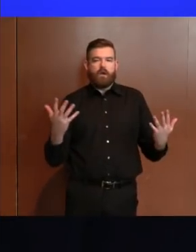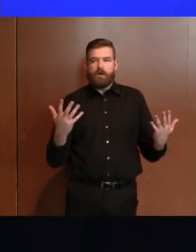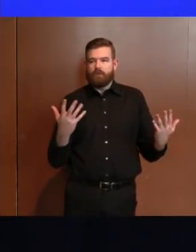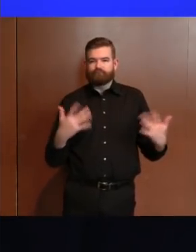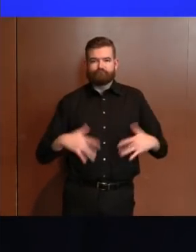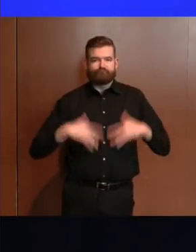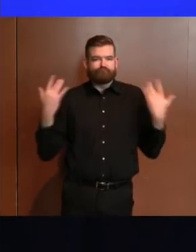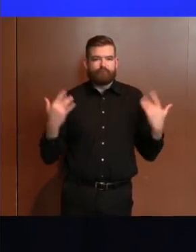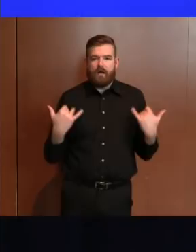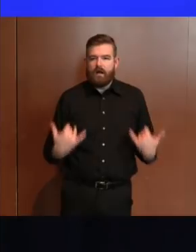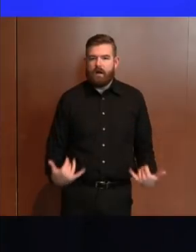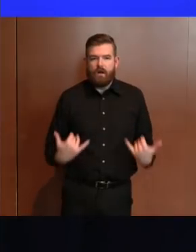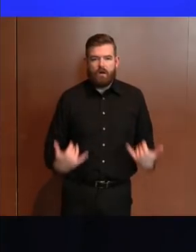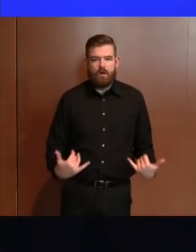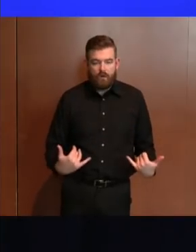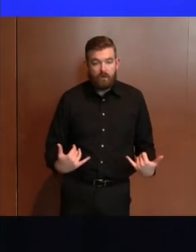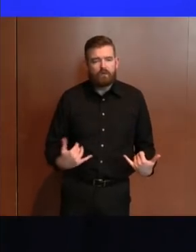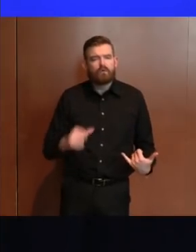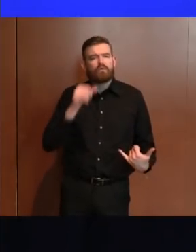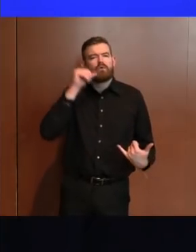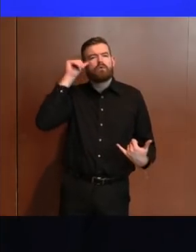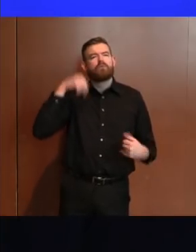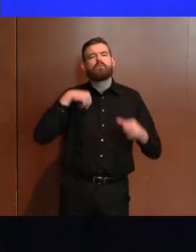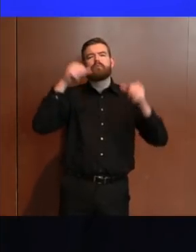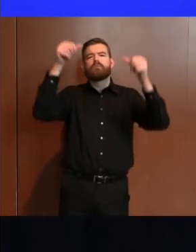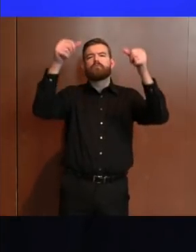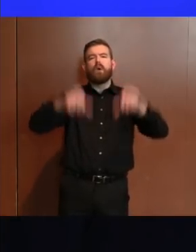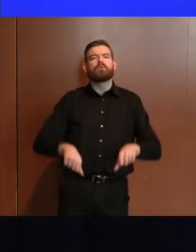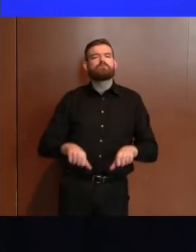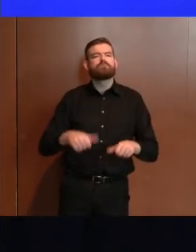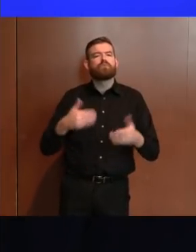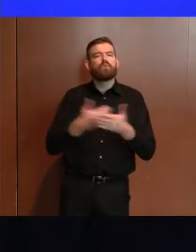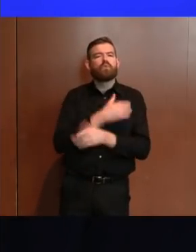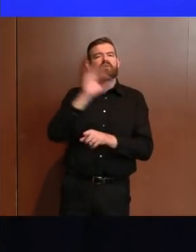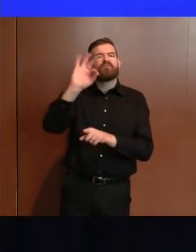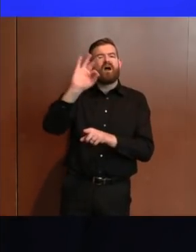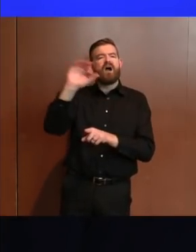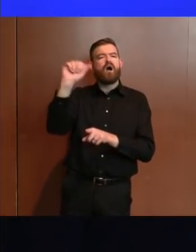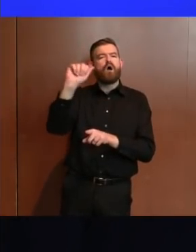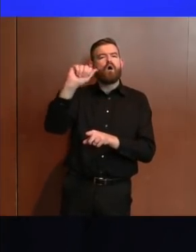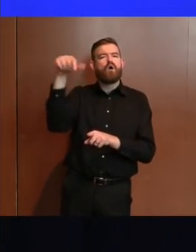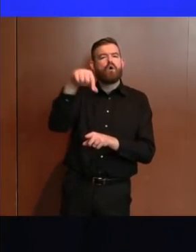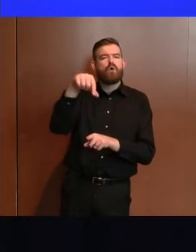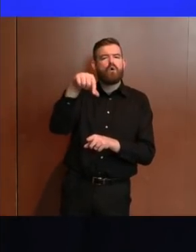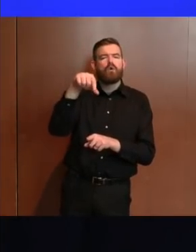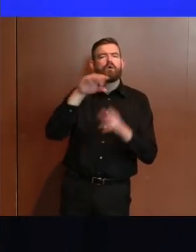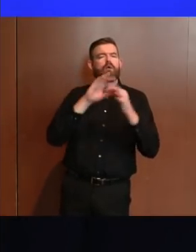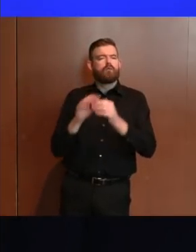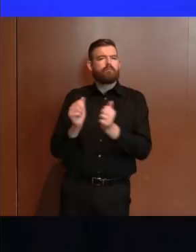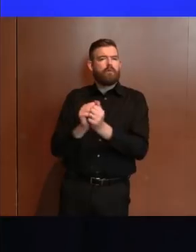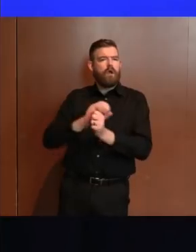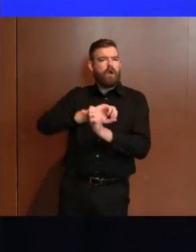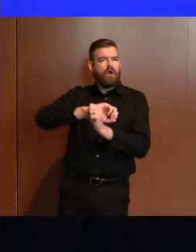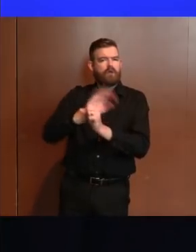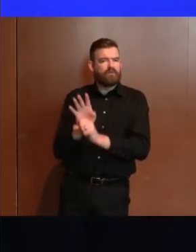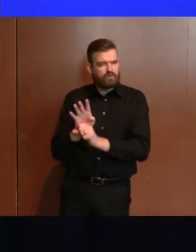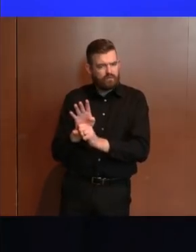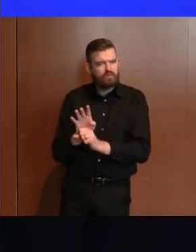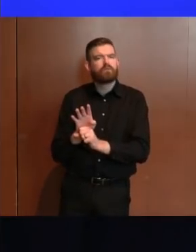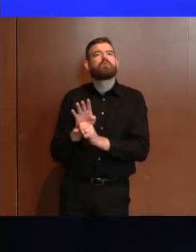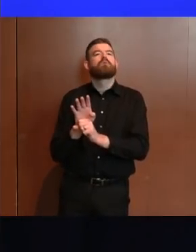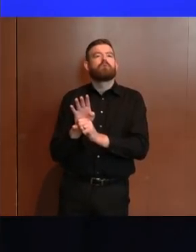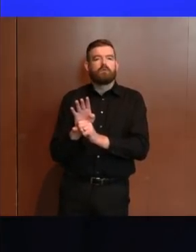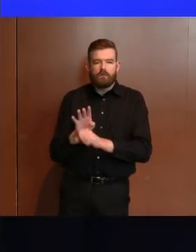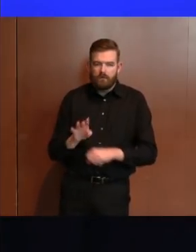FAQ with 45 additional COVID-specific filing questions. I can't stress enough how much we empathize